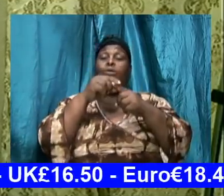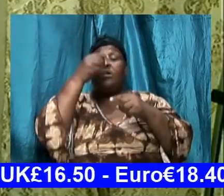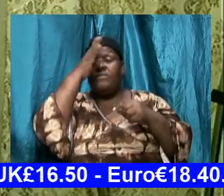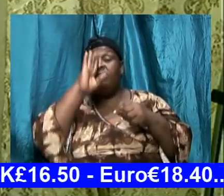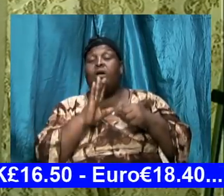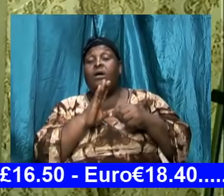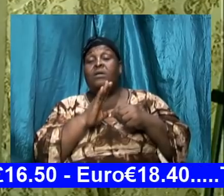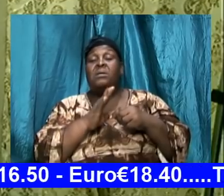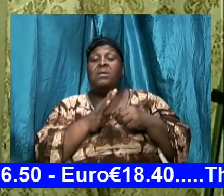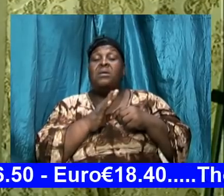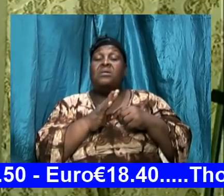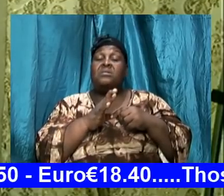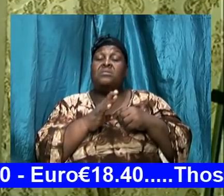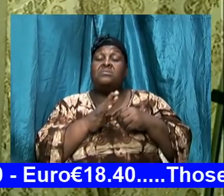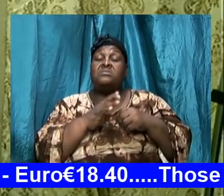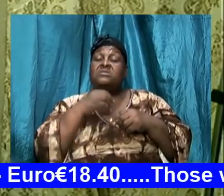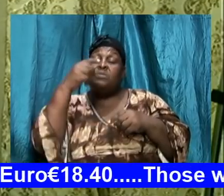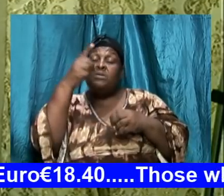be left behind